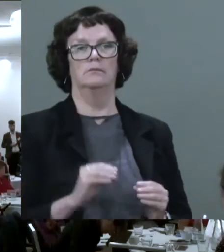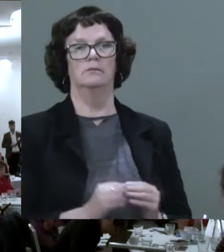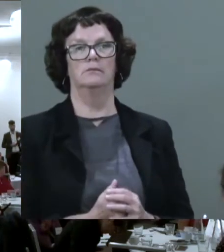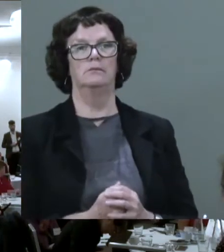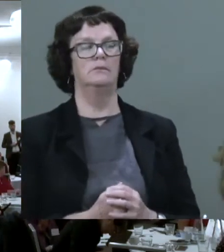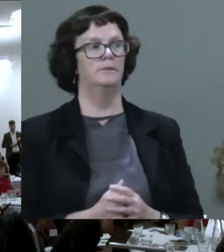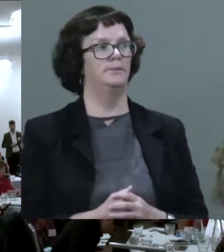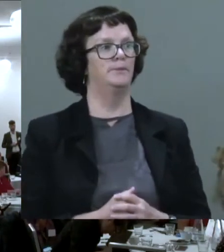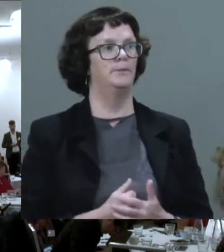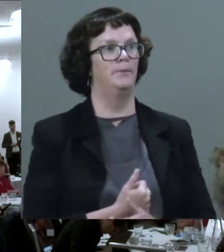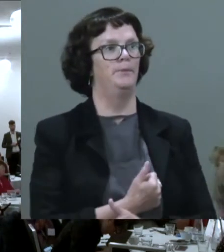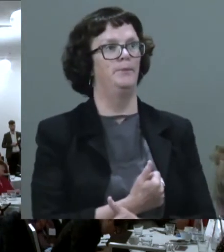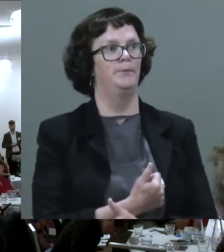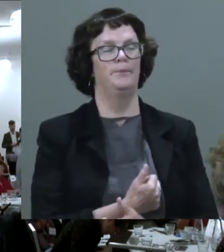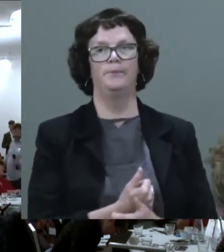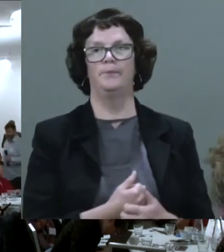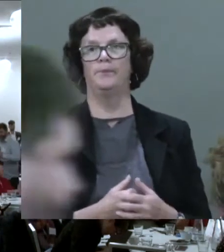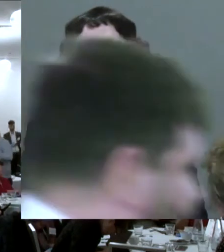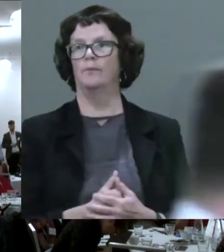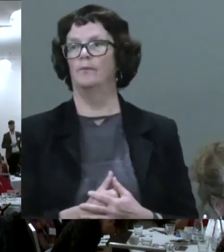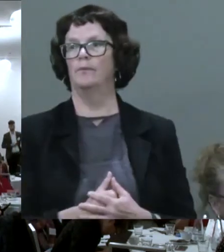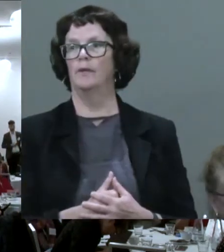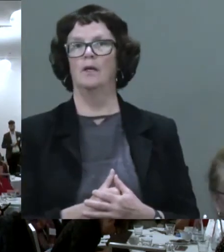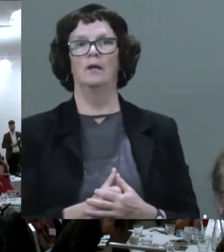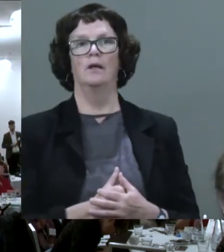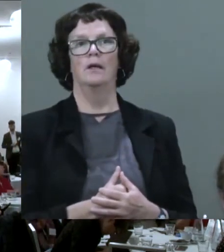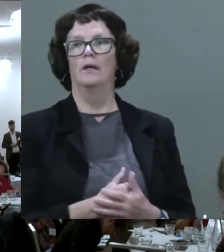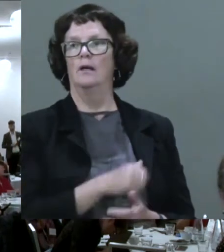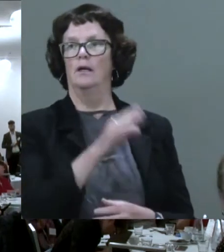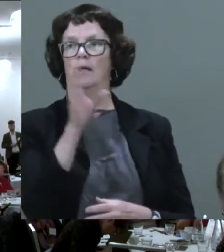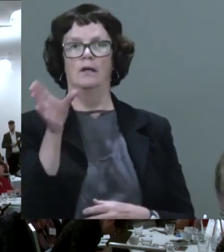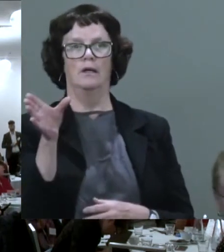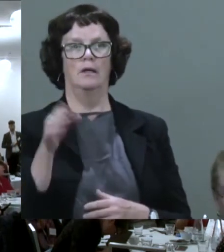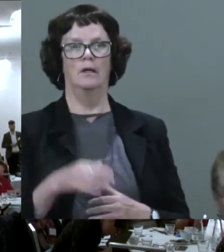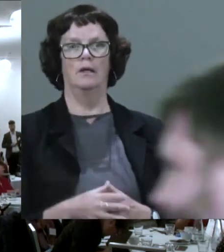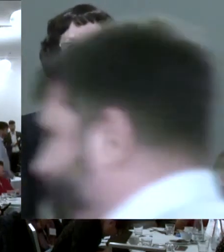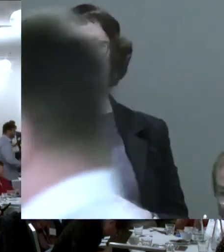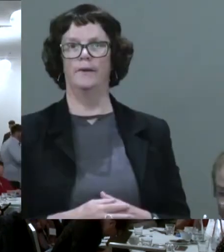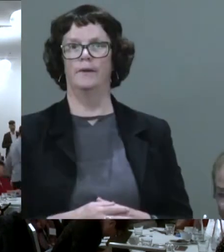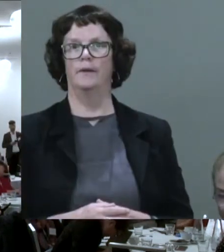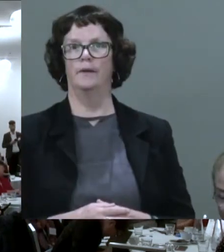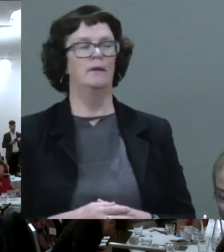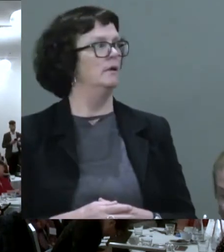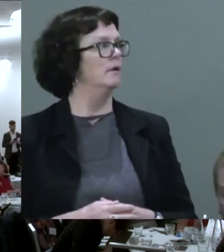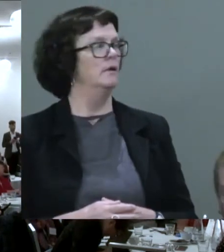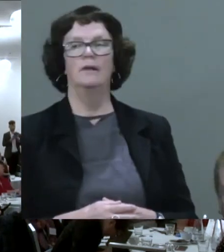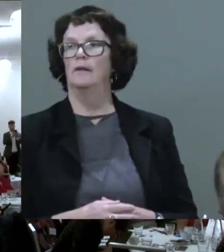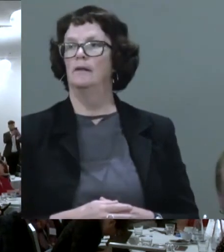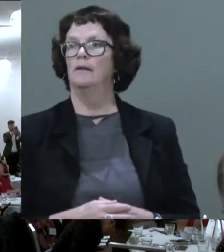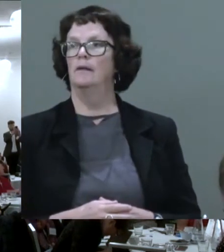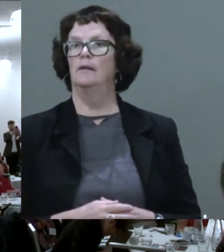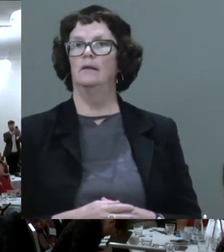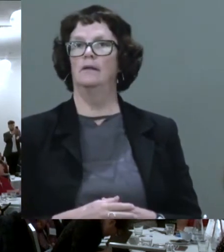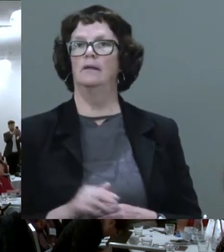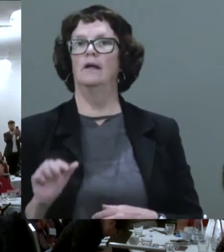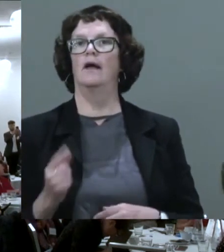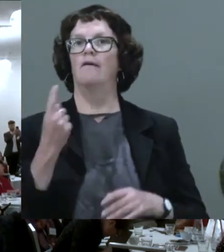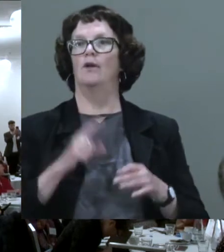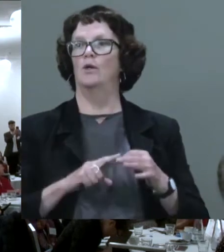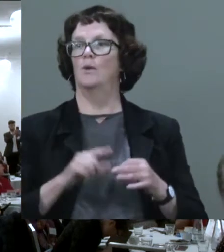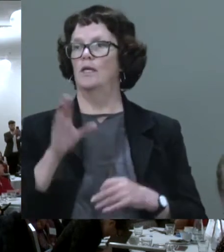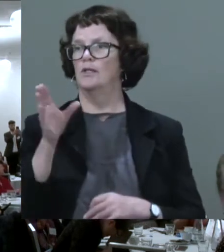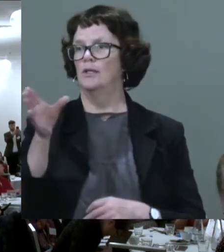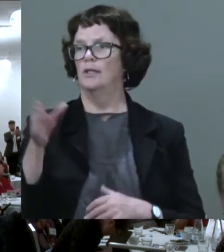finish yours off. Finish yours We'll come back over this way, Patrick. First. Yep. First question just over here. Thank you.